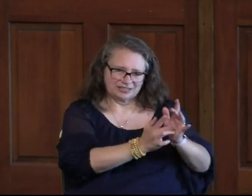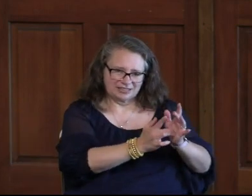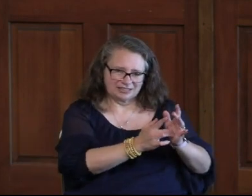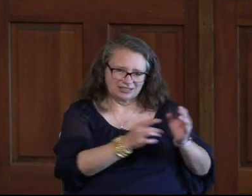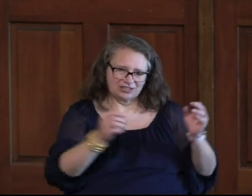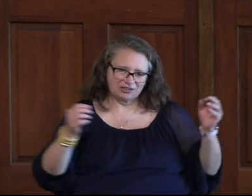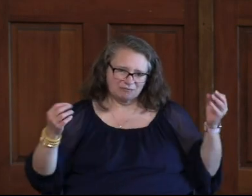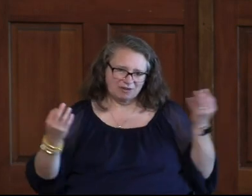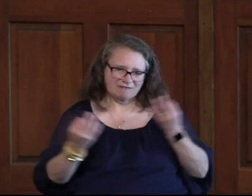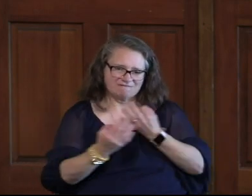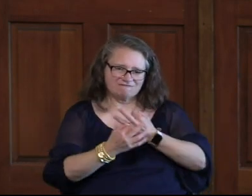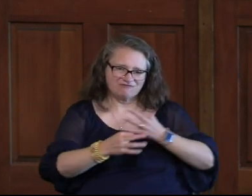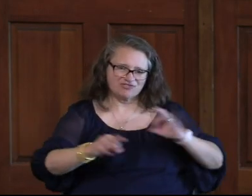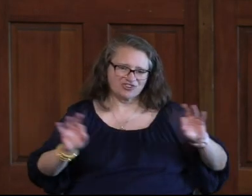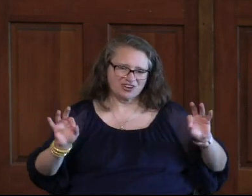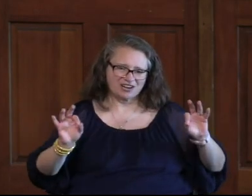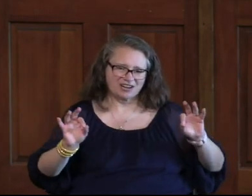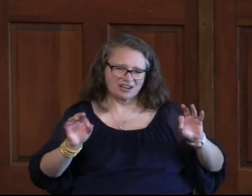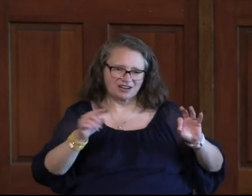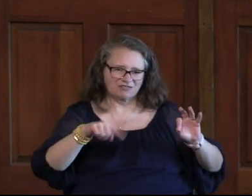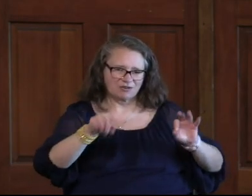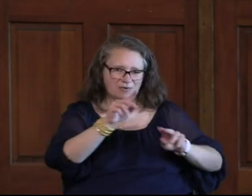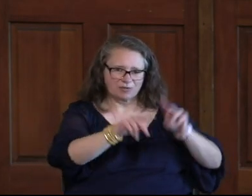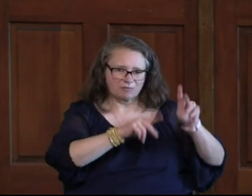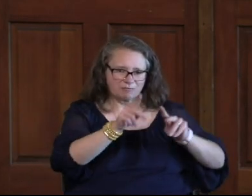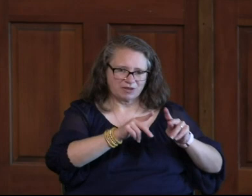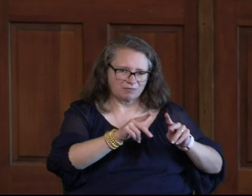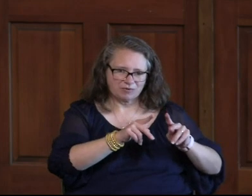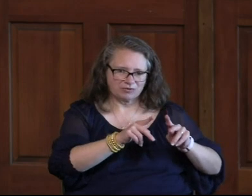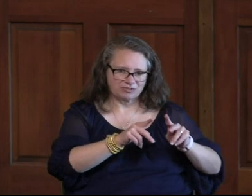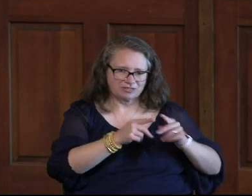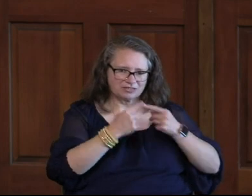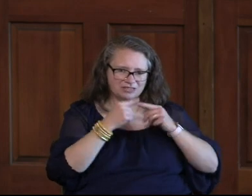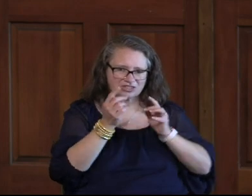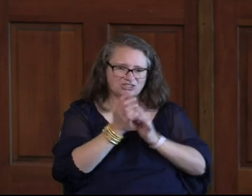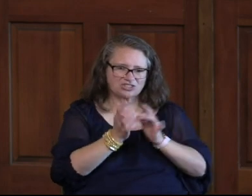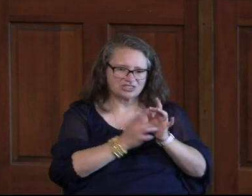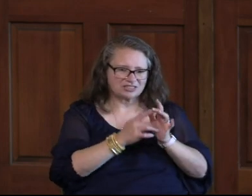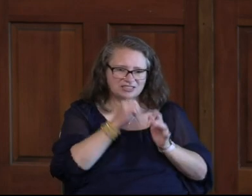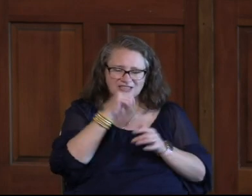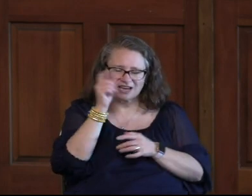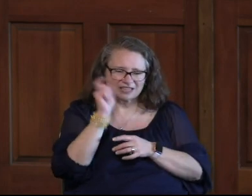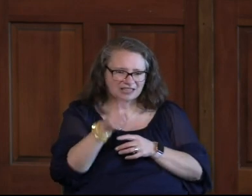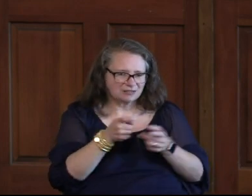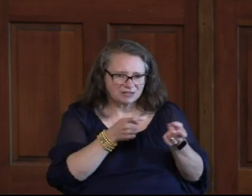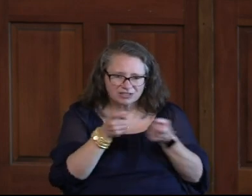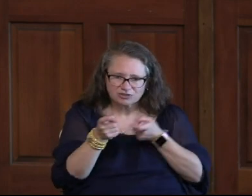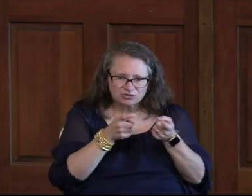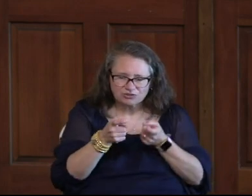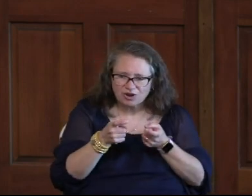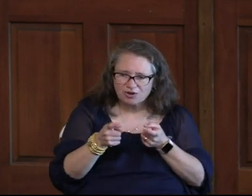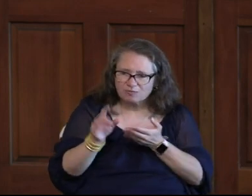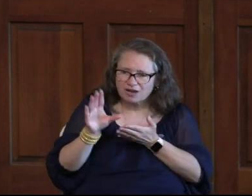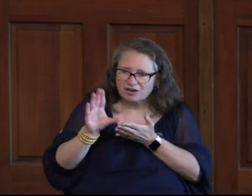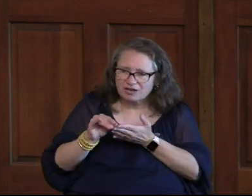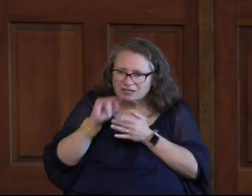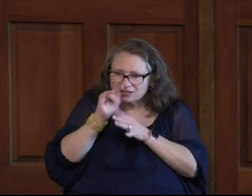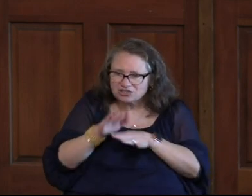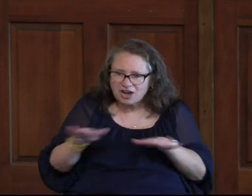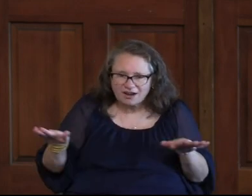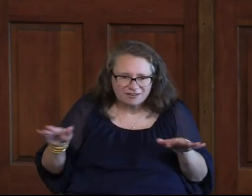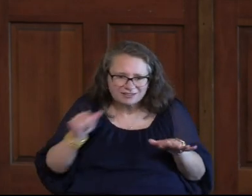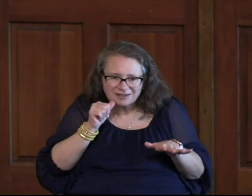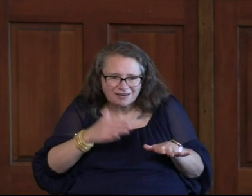Free From People's Smiles And Frowns If Jesus Is Glorious You Don't Have To Be Controlled By Your Least Happy Child